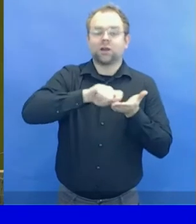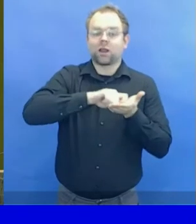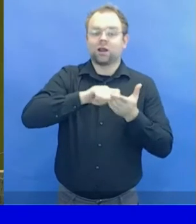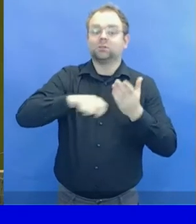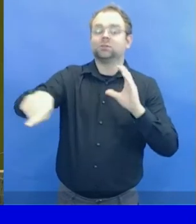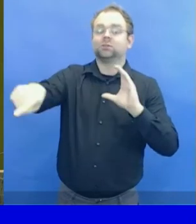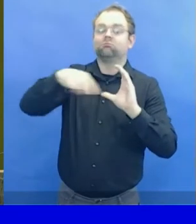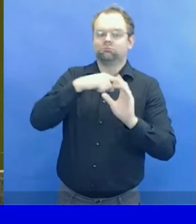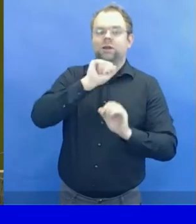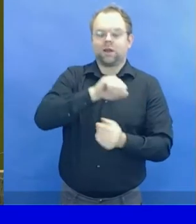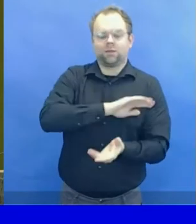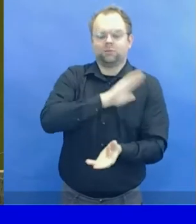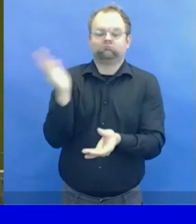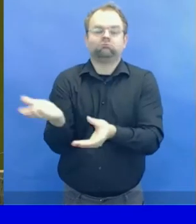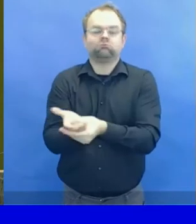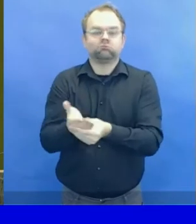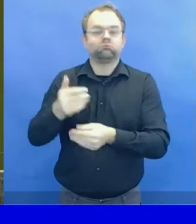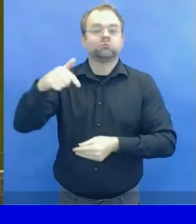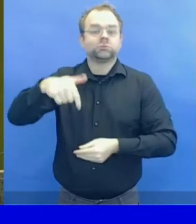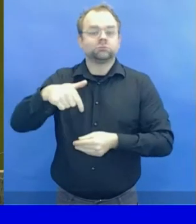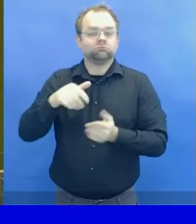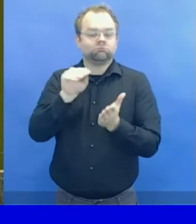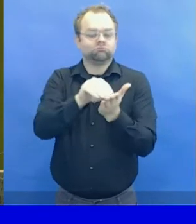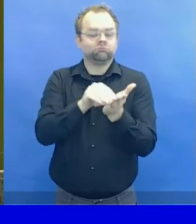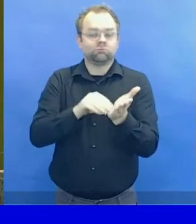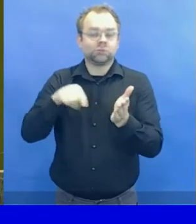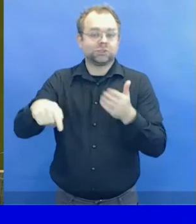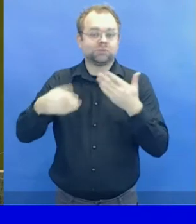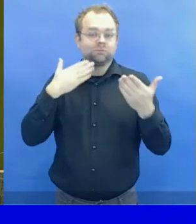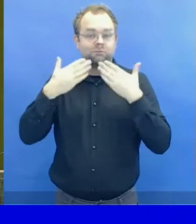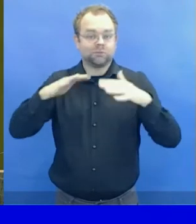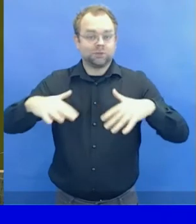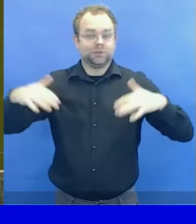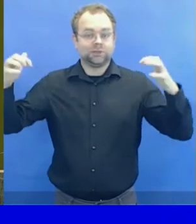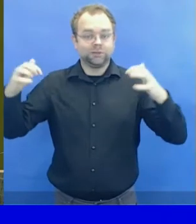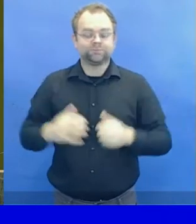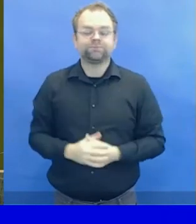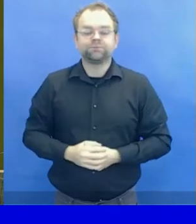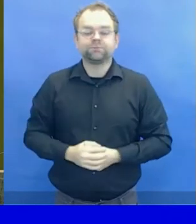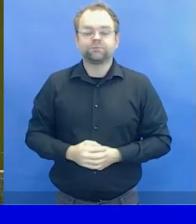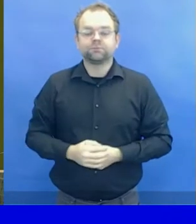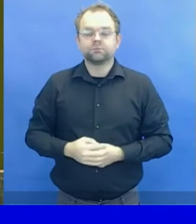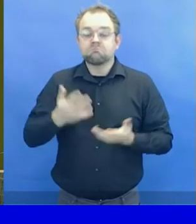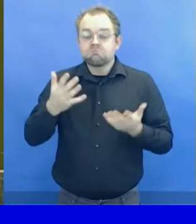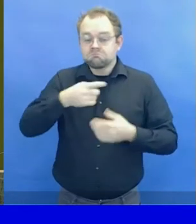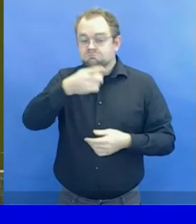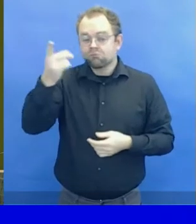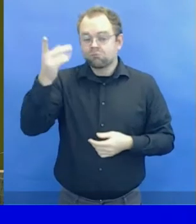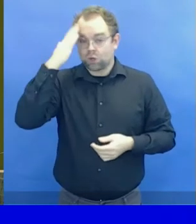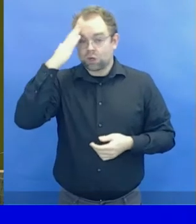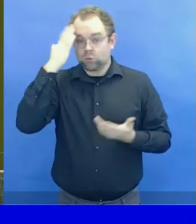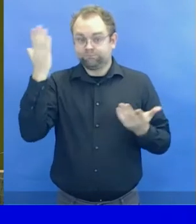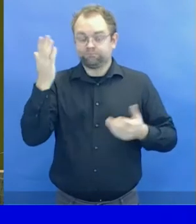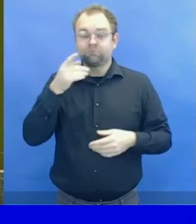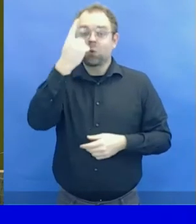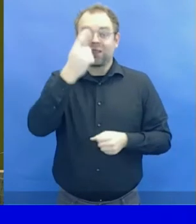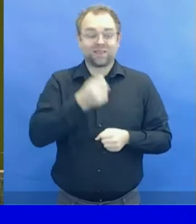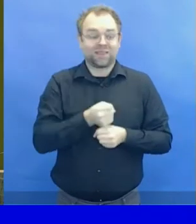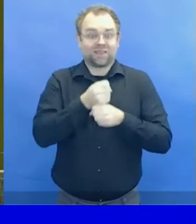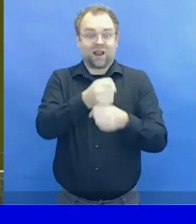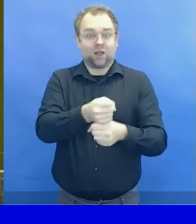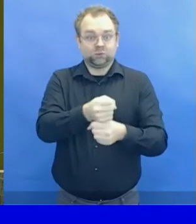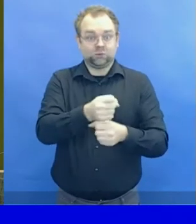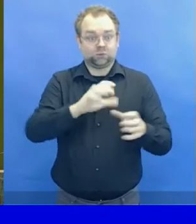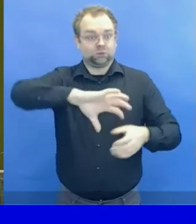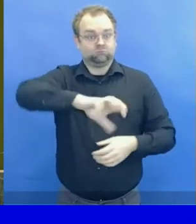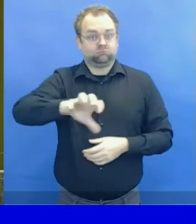access to this meeting to elect the nine members of the committee, with the exception of